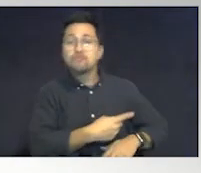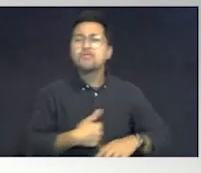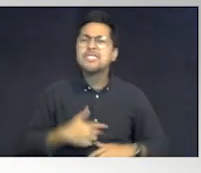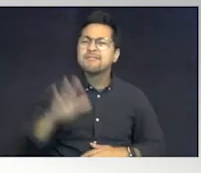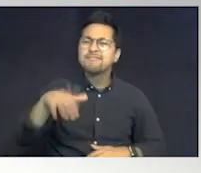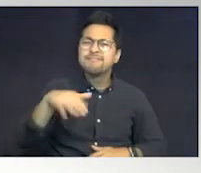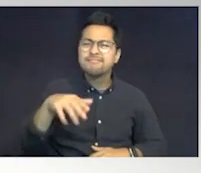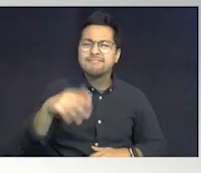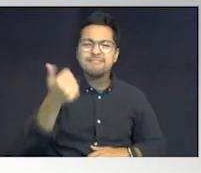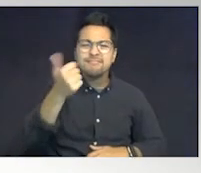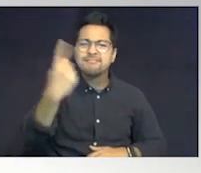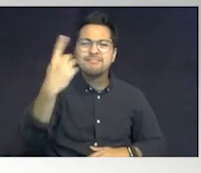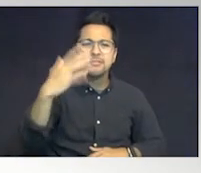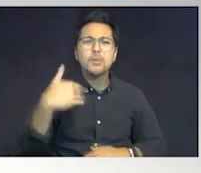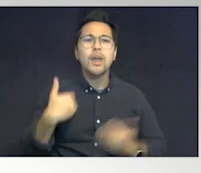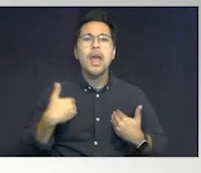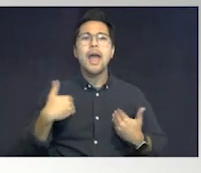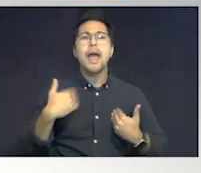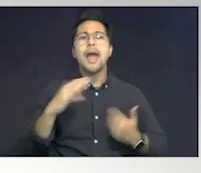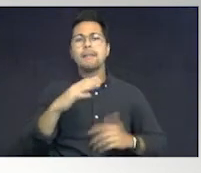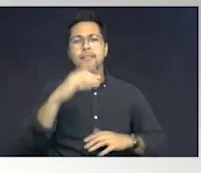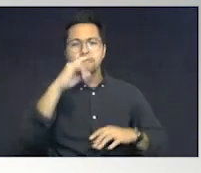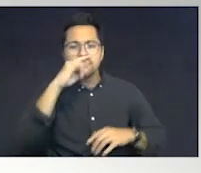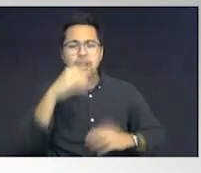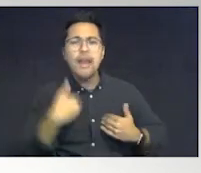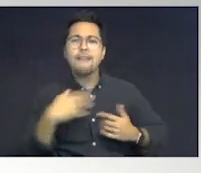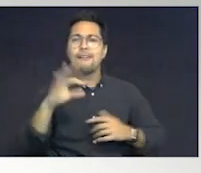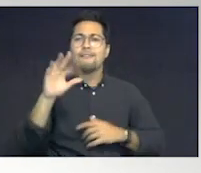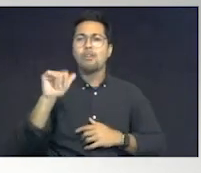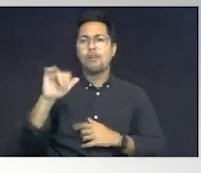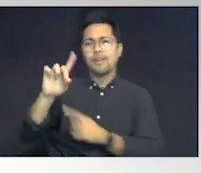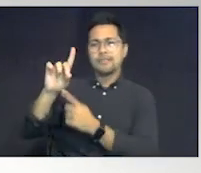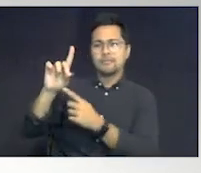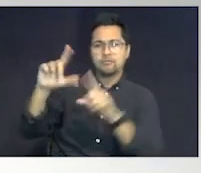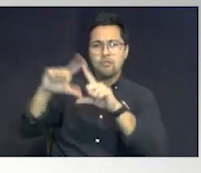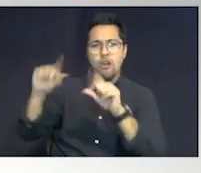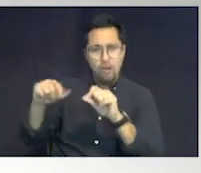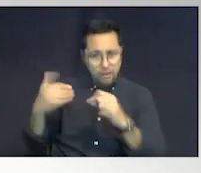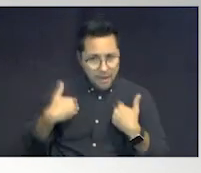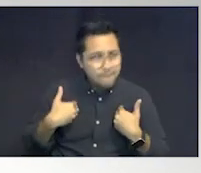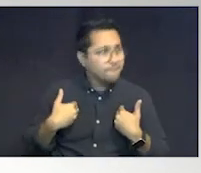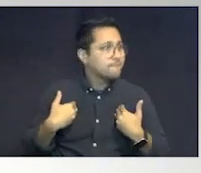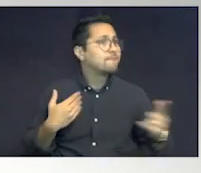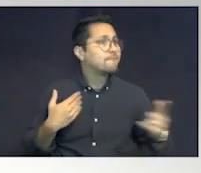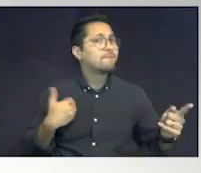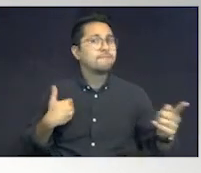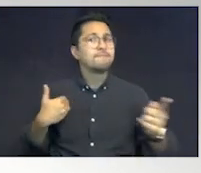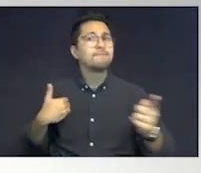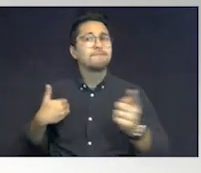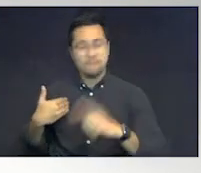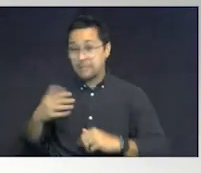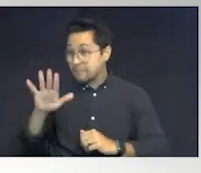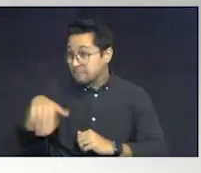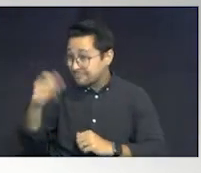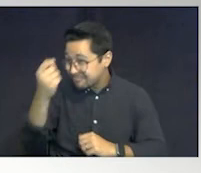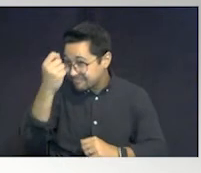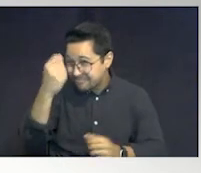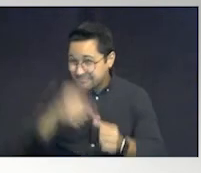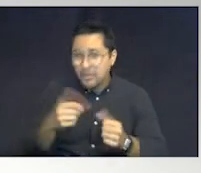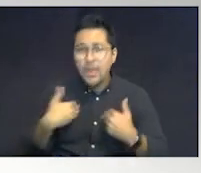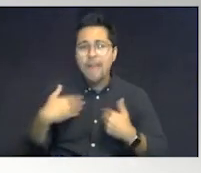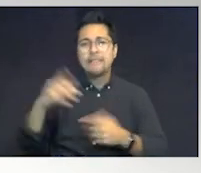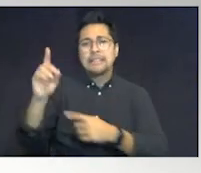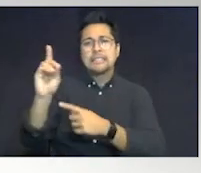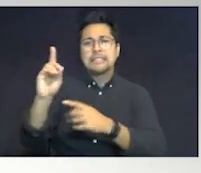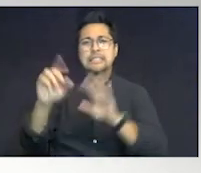Does anybody here have, their child have a Florida identification card? Does everyone have the D designation?